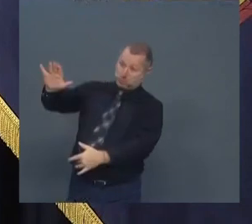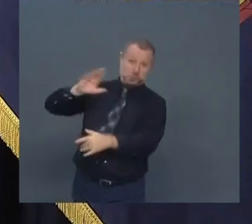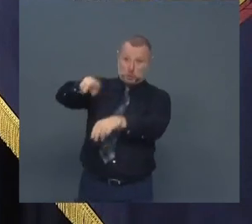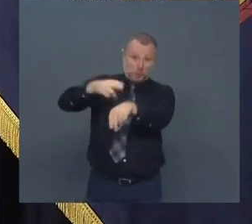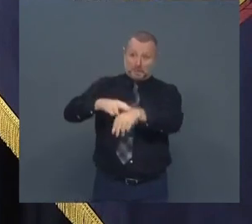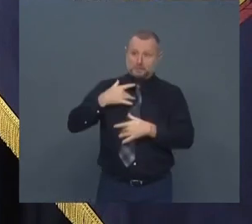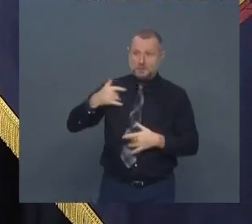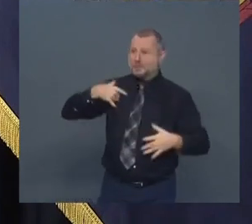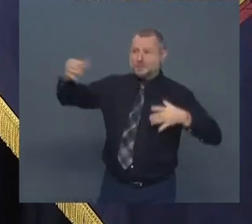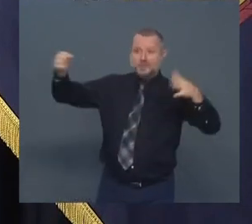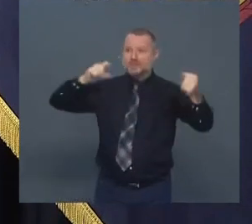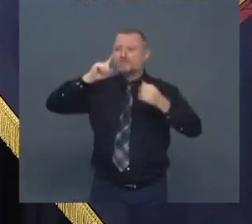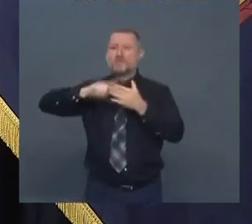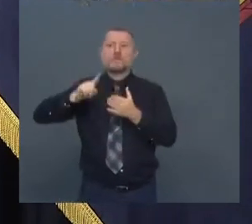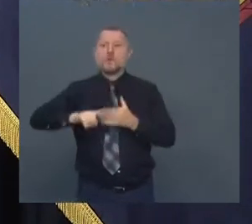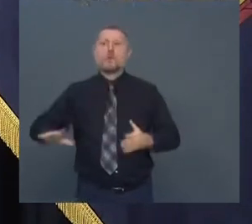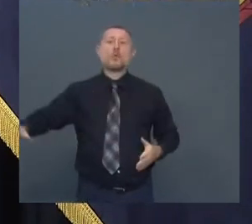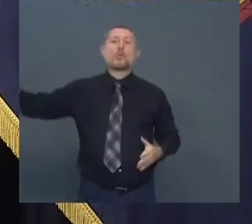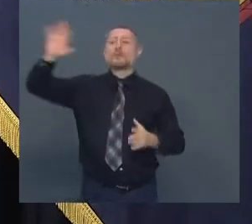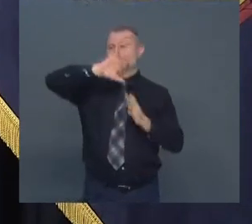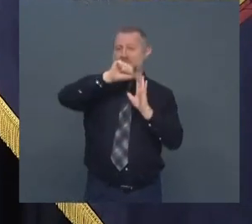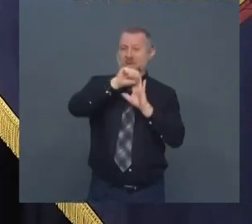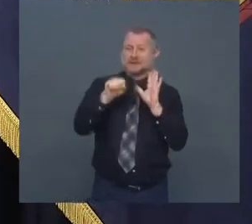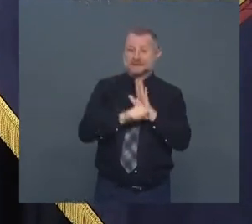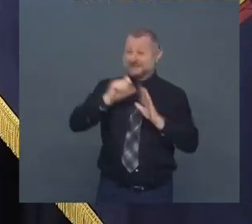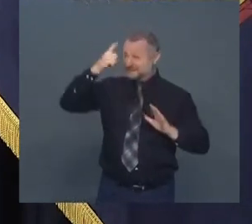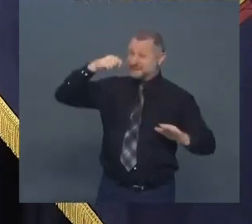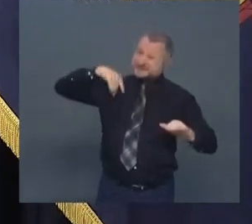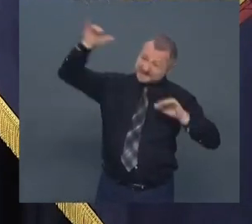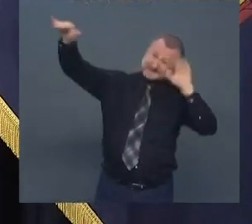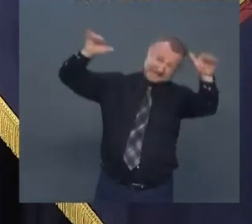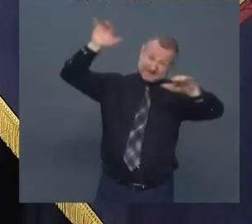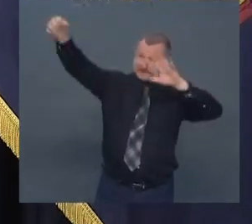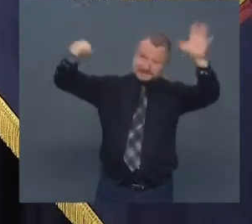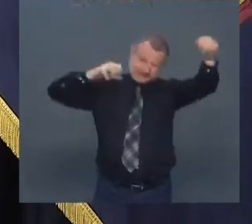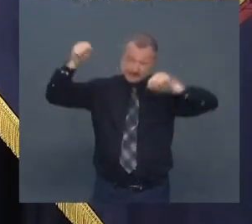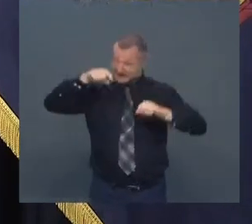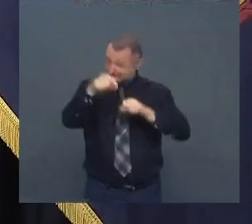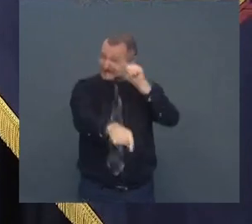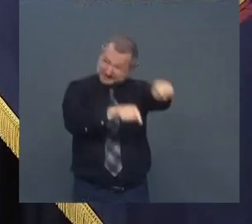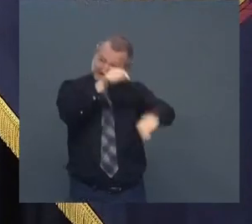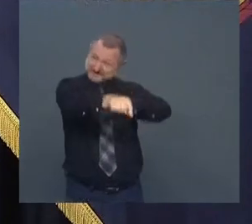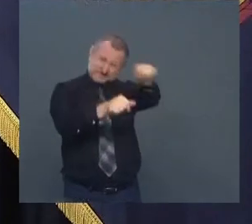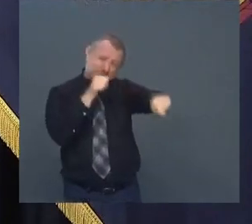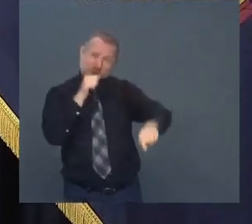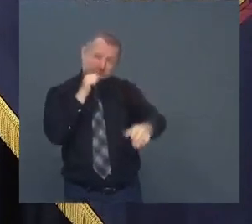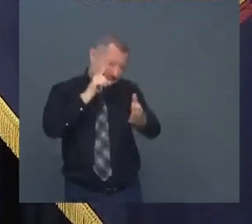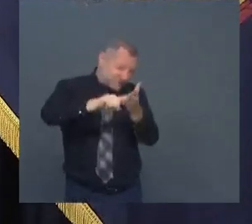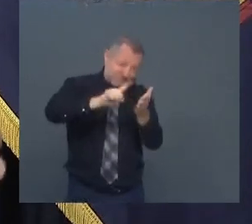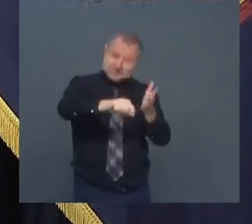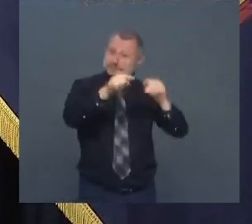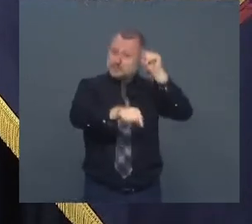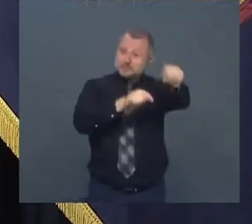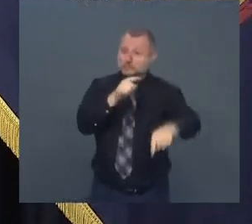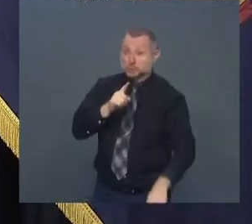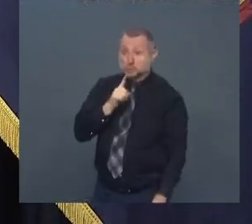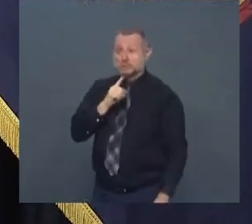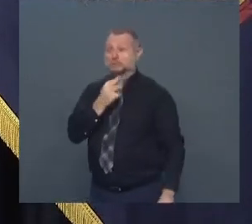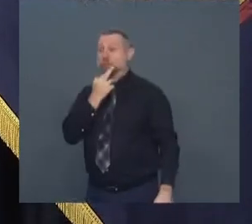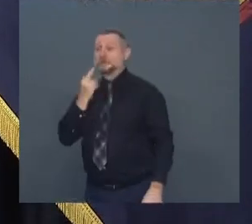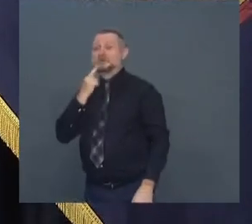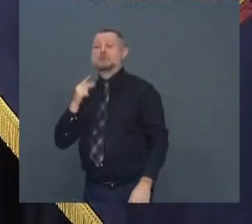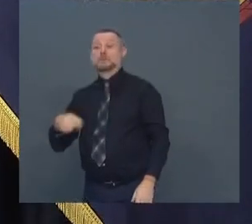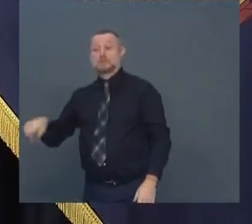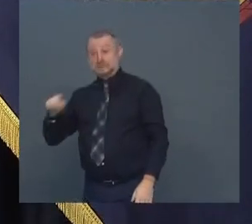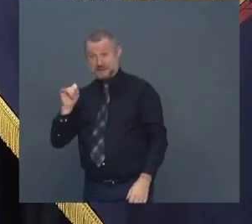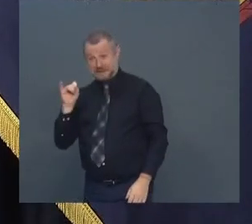agencies all across the state government and we put them on this task force to do bars restaurants double the number